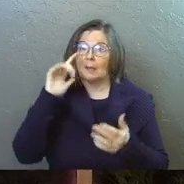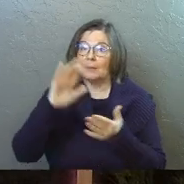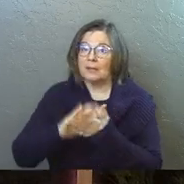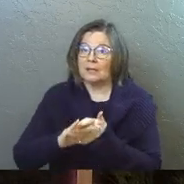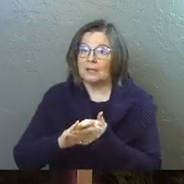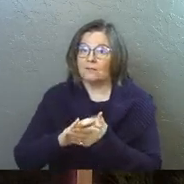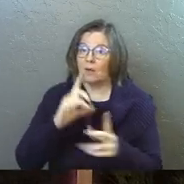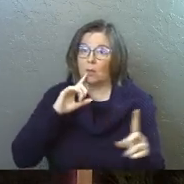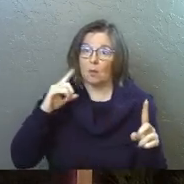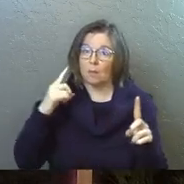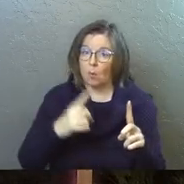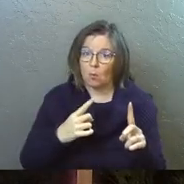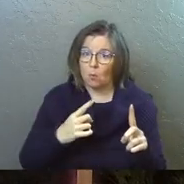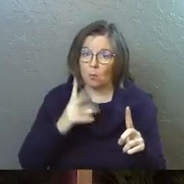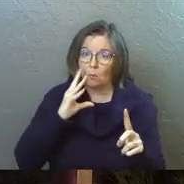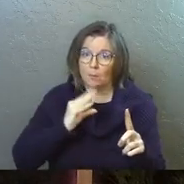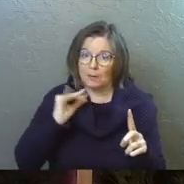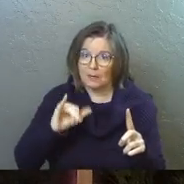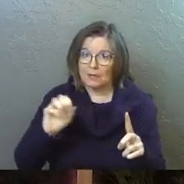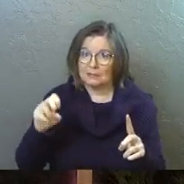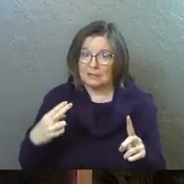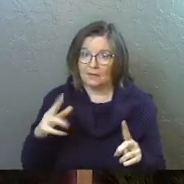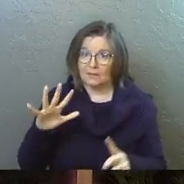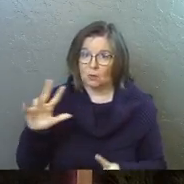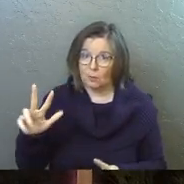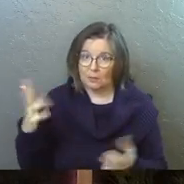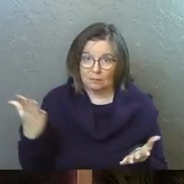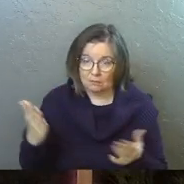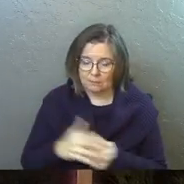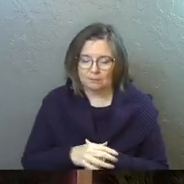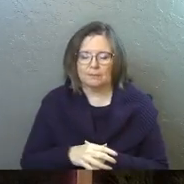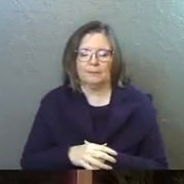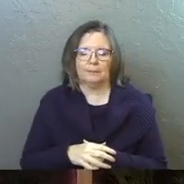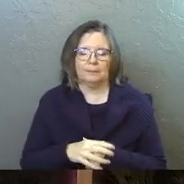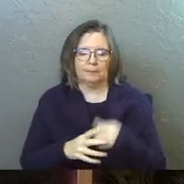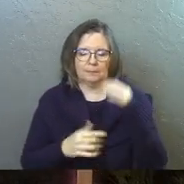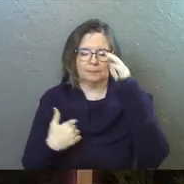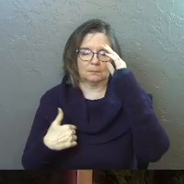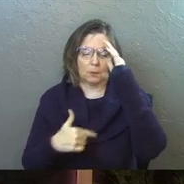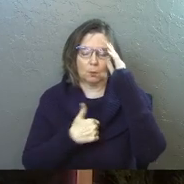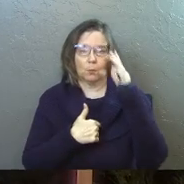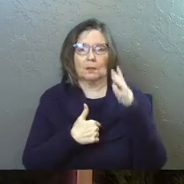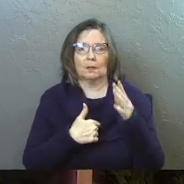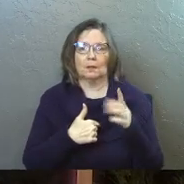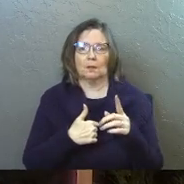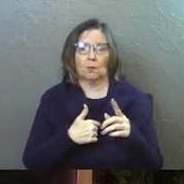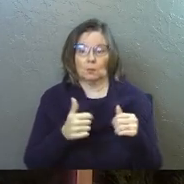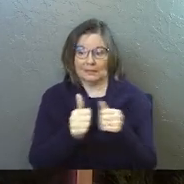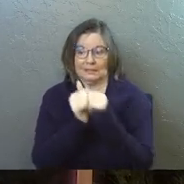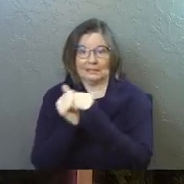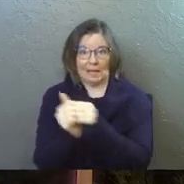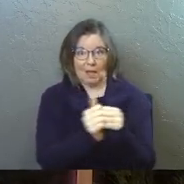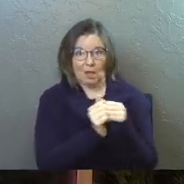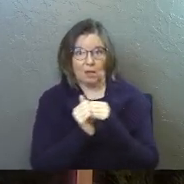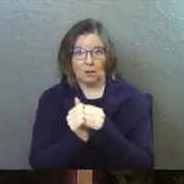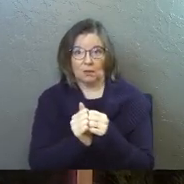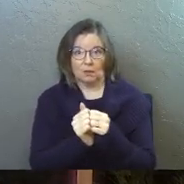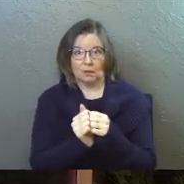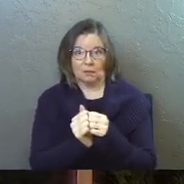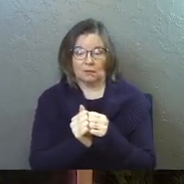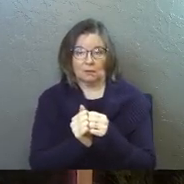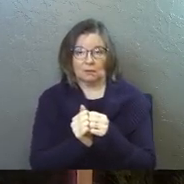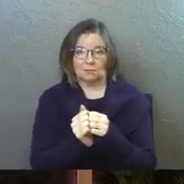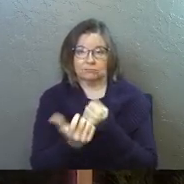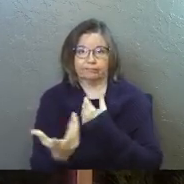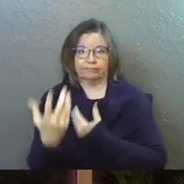believe that the point of walking through Isaiah 53 is that we would hit together a spirit